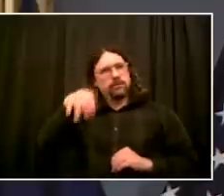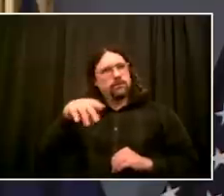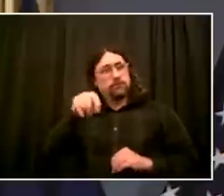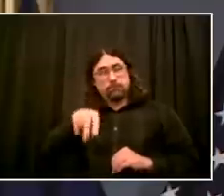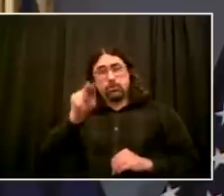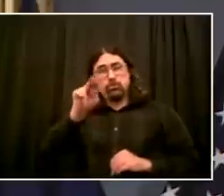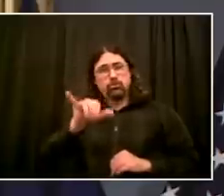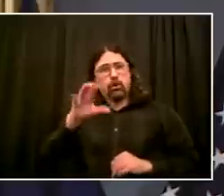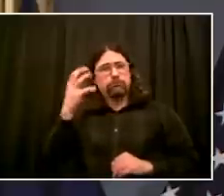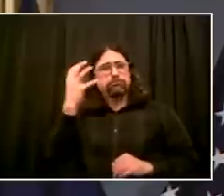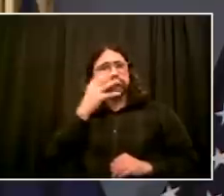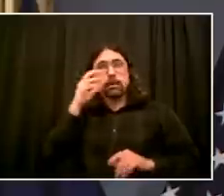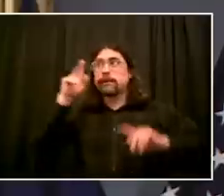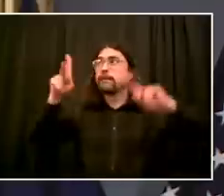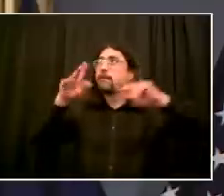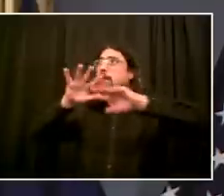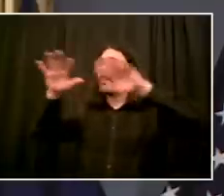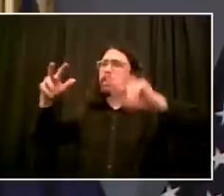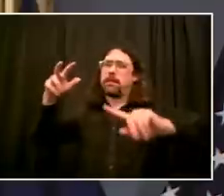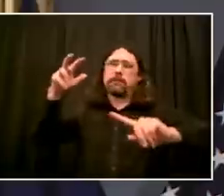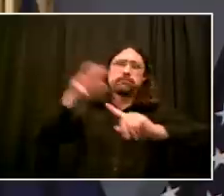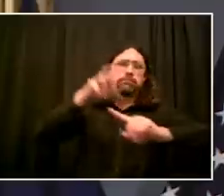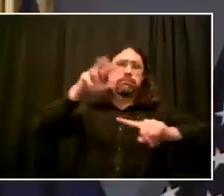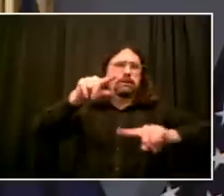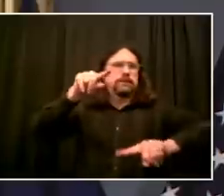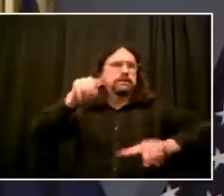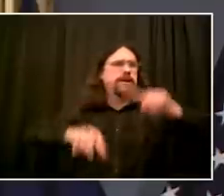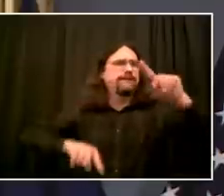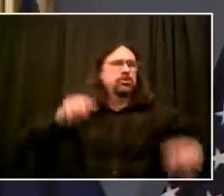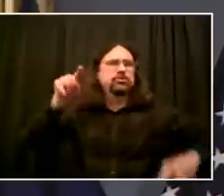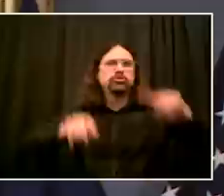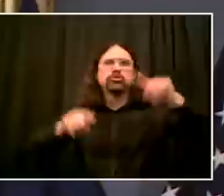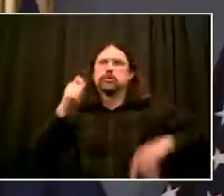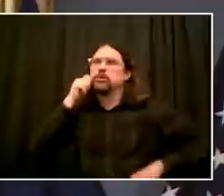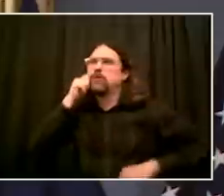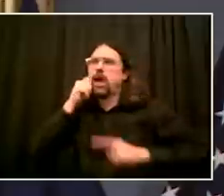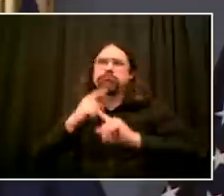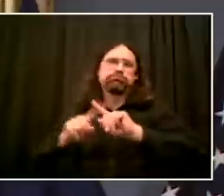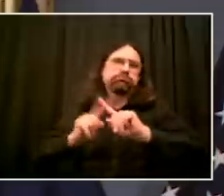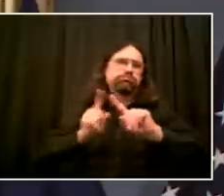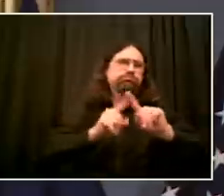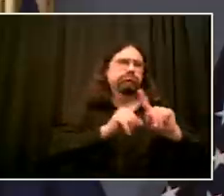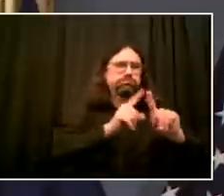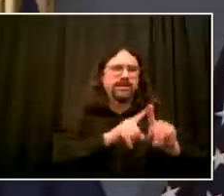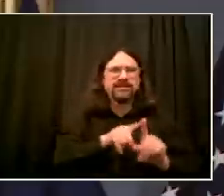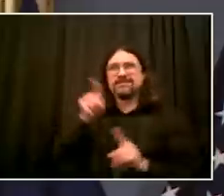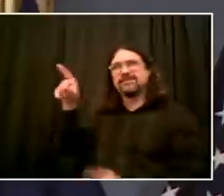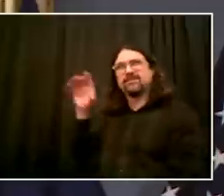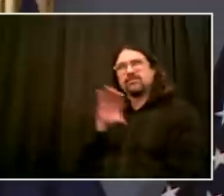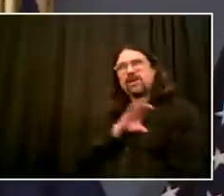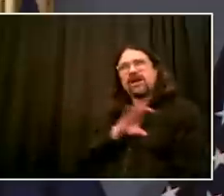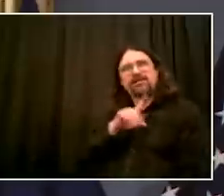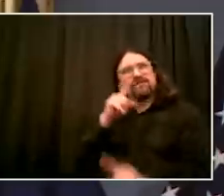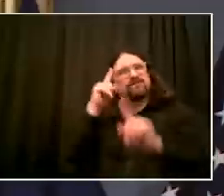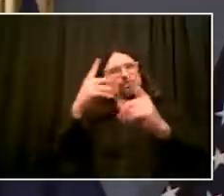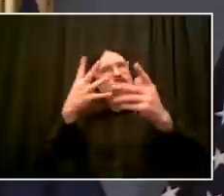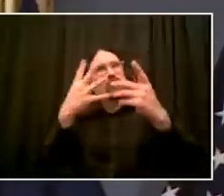And he started as a beat cop, 1991, the South Bronx. And he saw things that he thought needed to change.